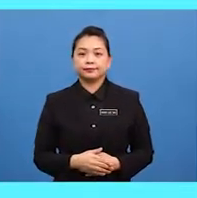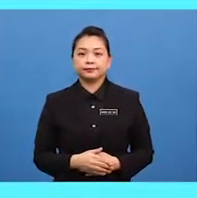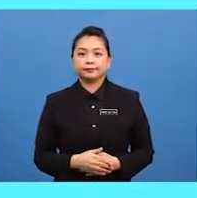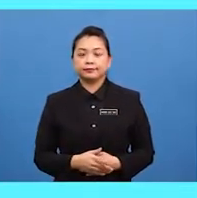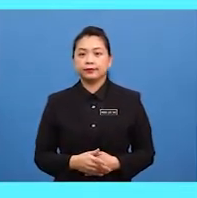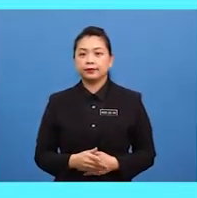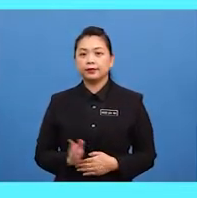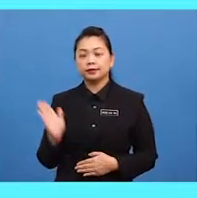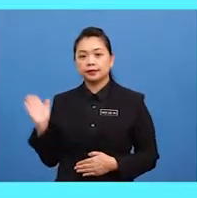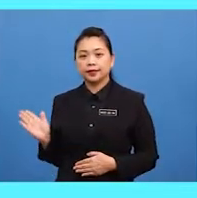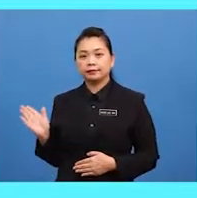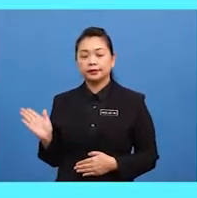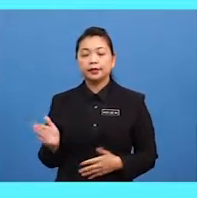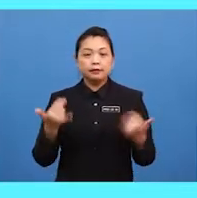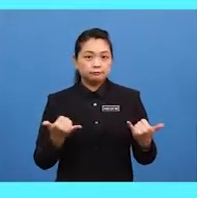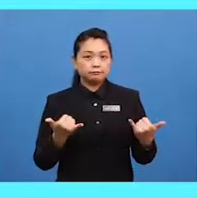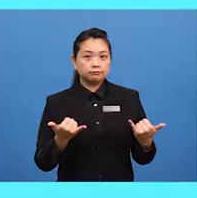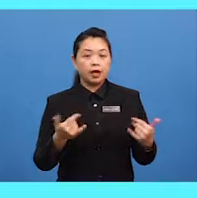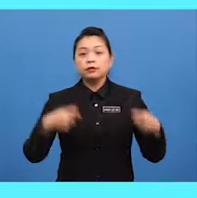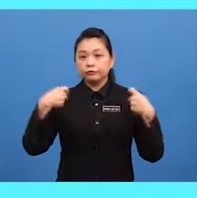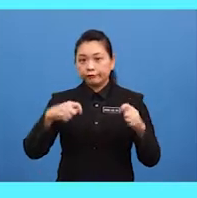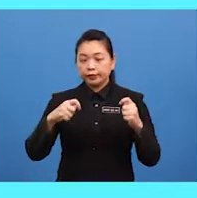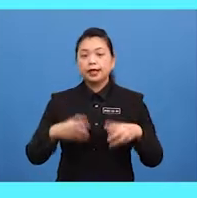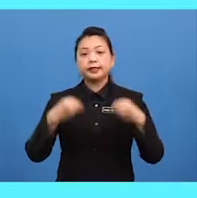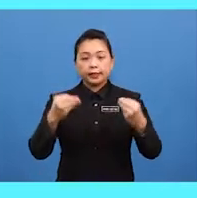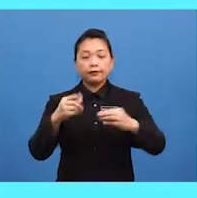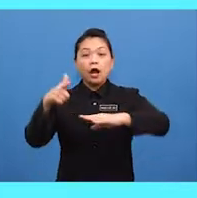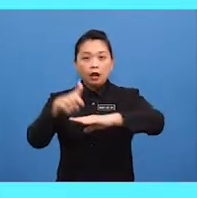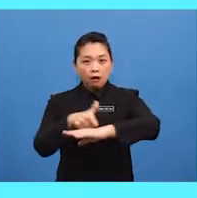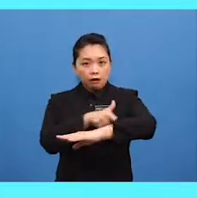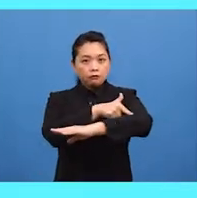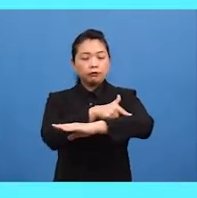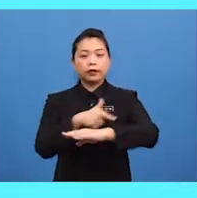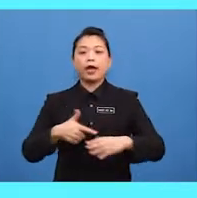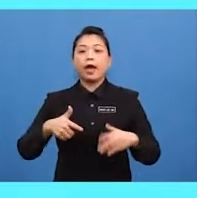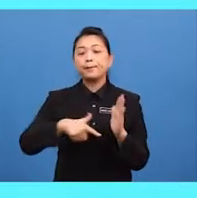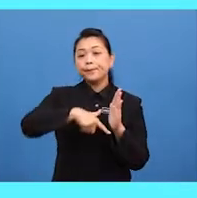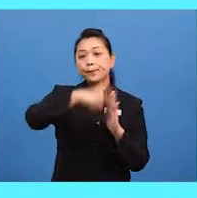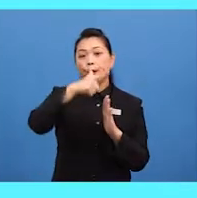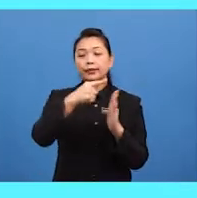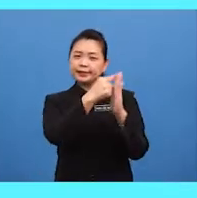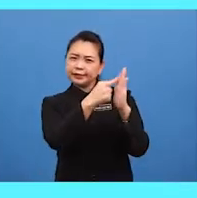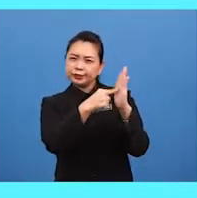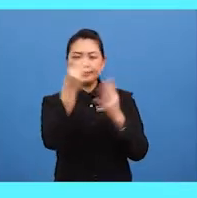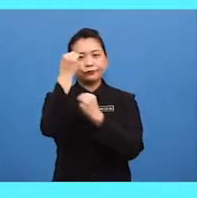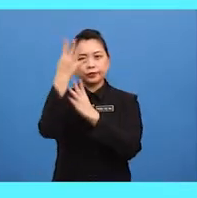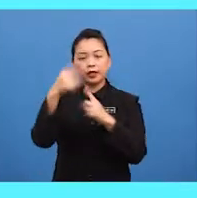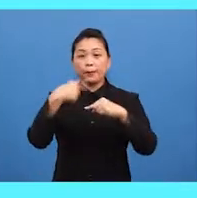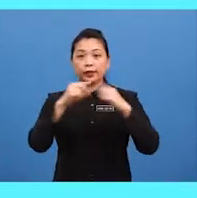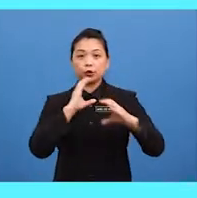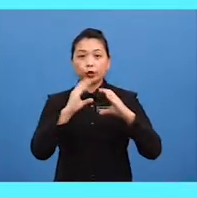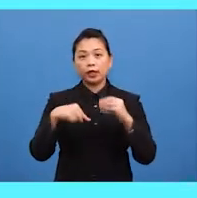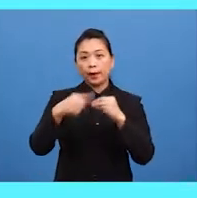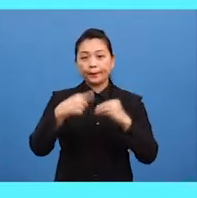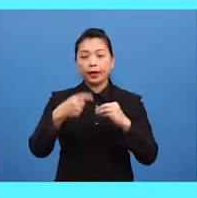this time let's try and give a longer and more detailed information when talking